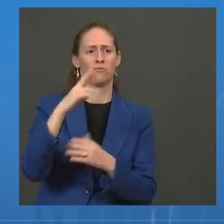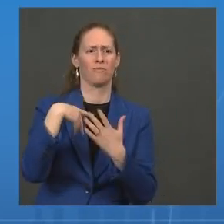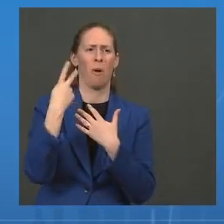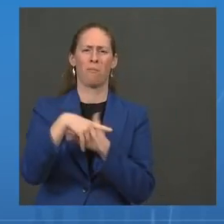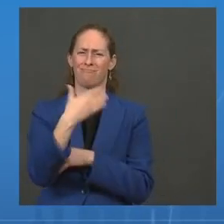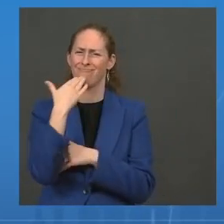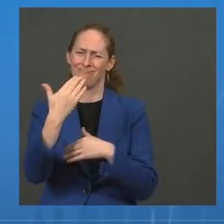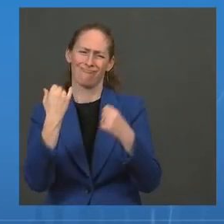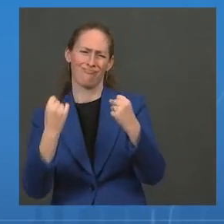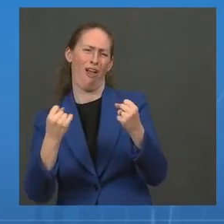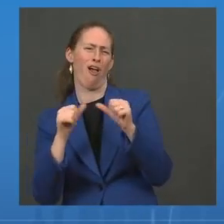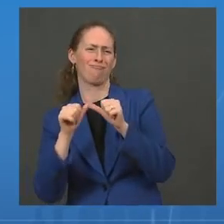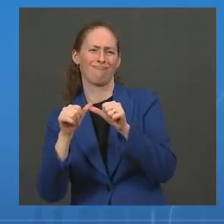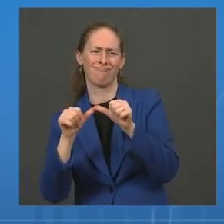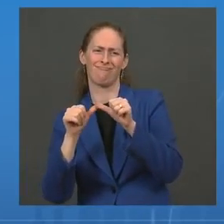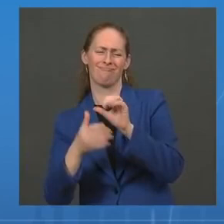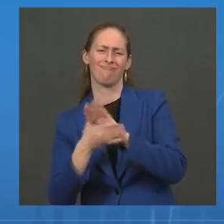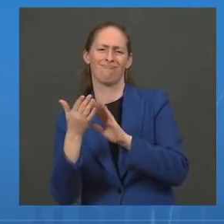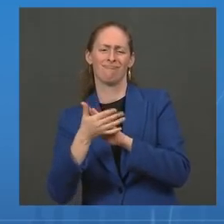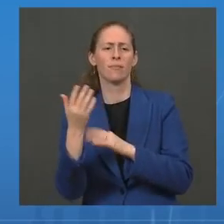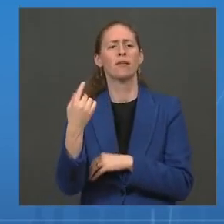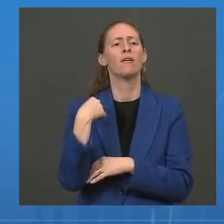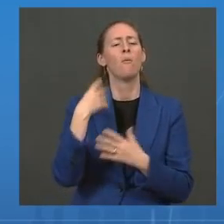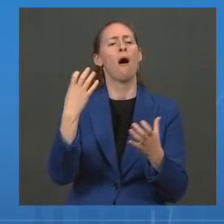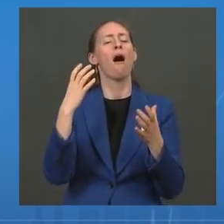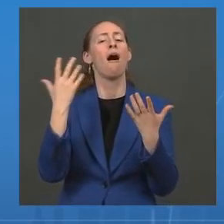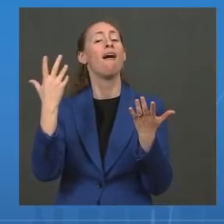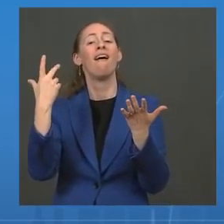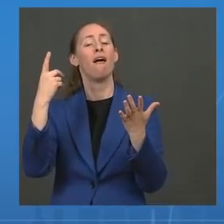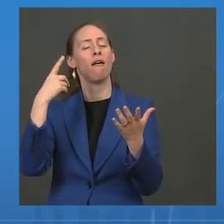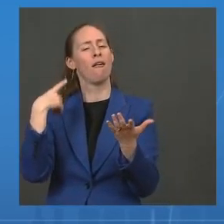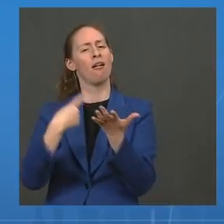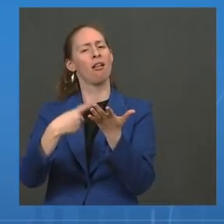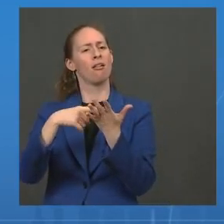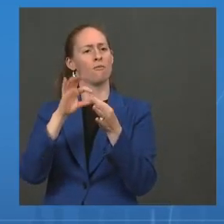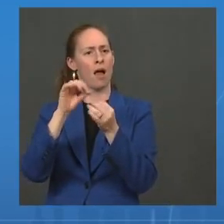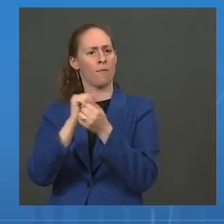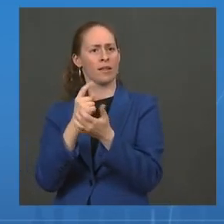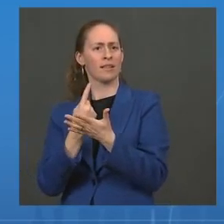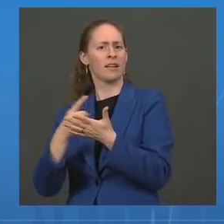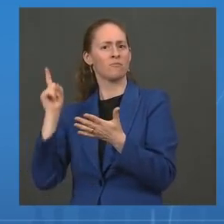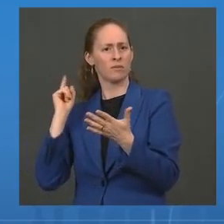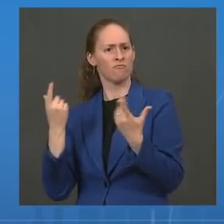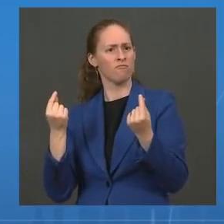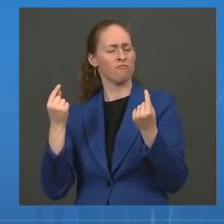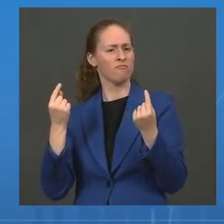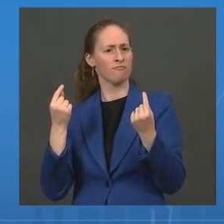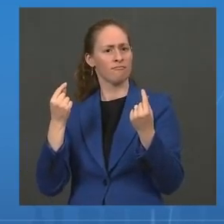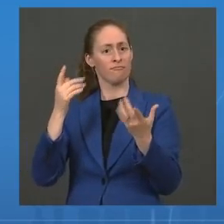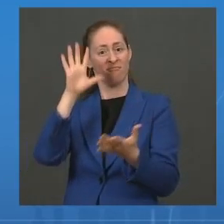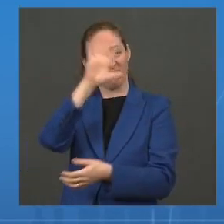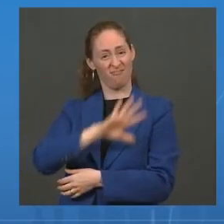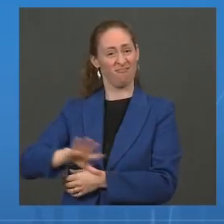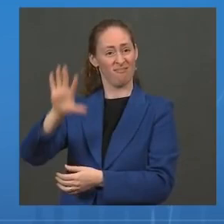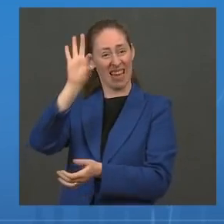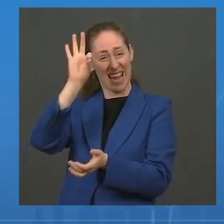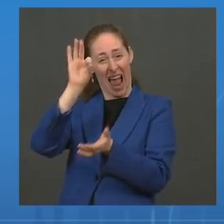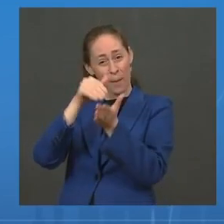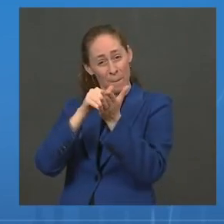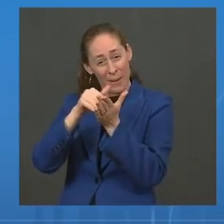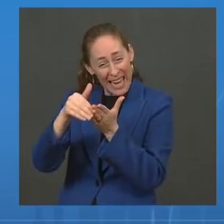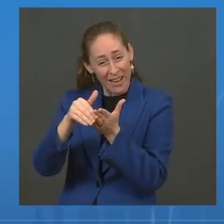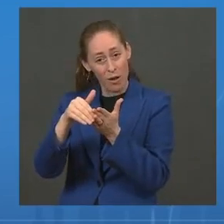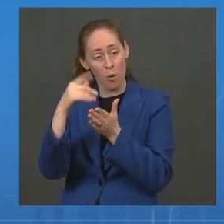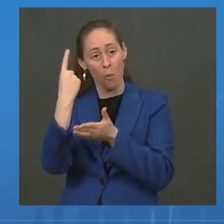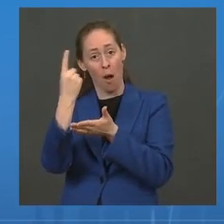Stepping back across the past week, we've administered over 9 million total shots in arms. Nine million shots